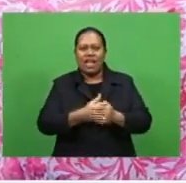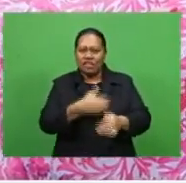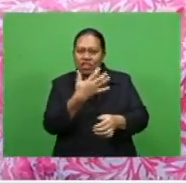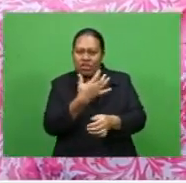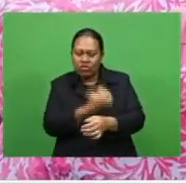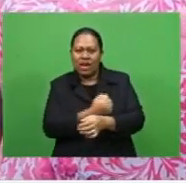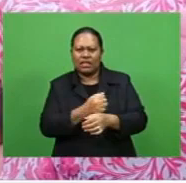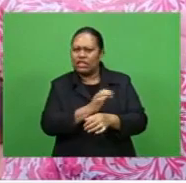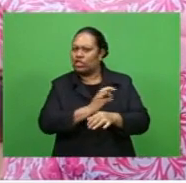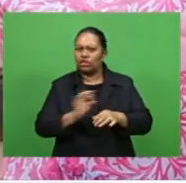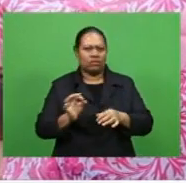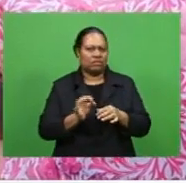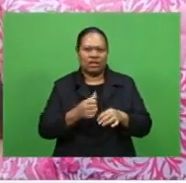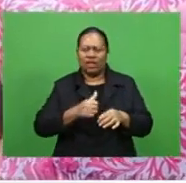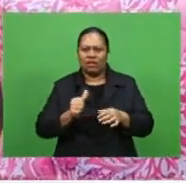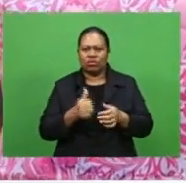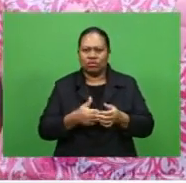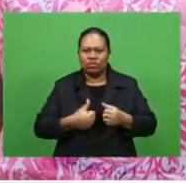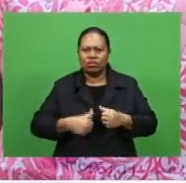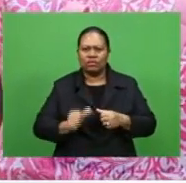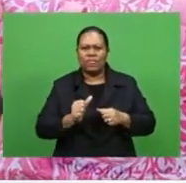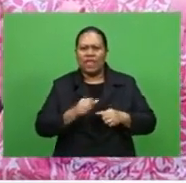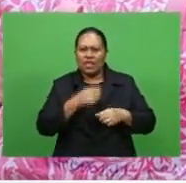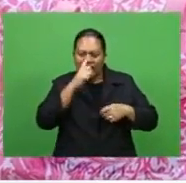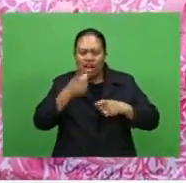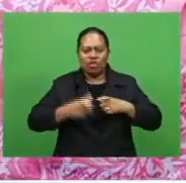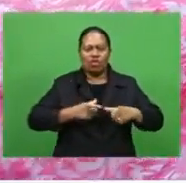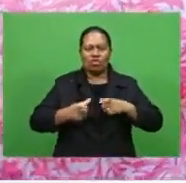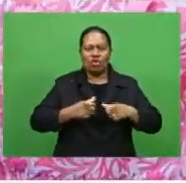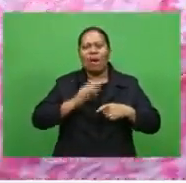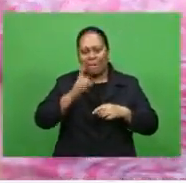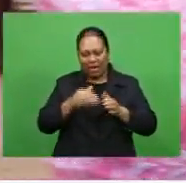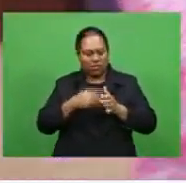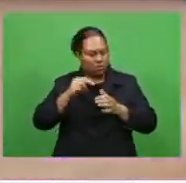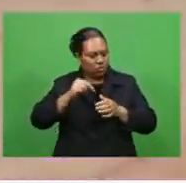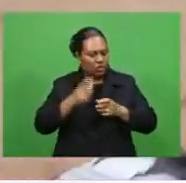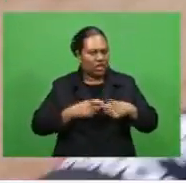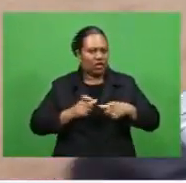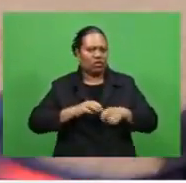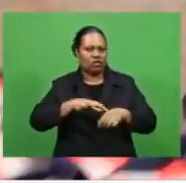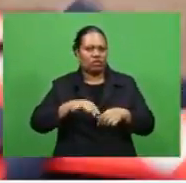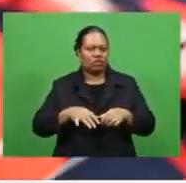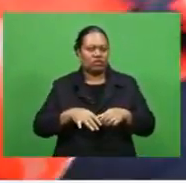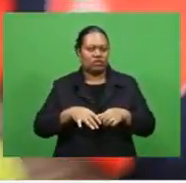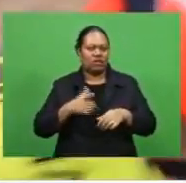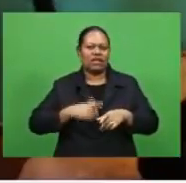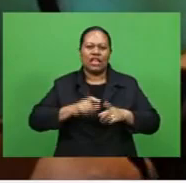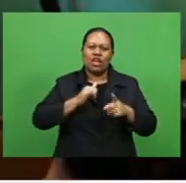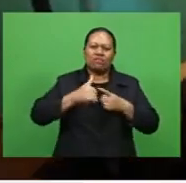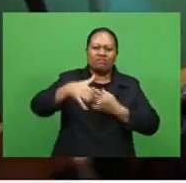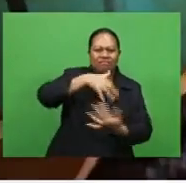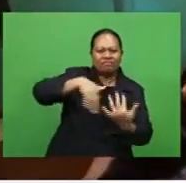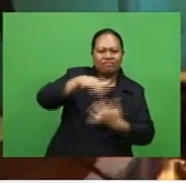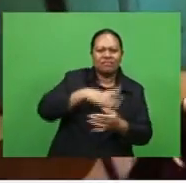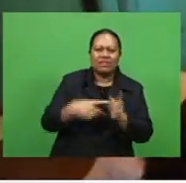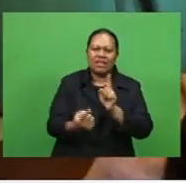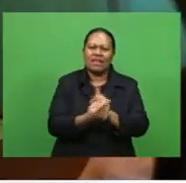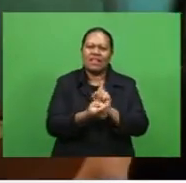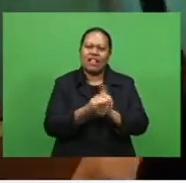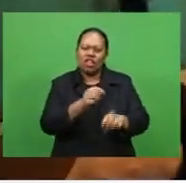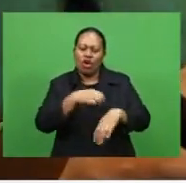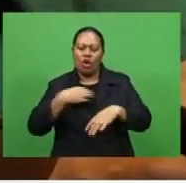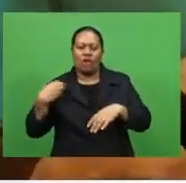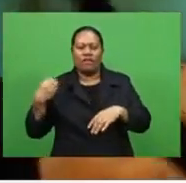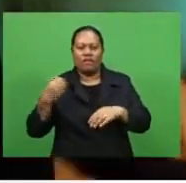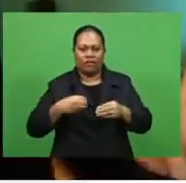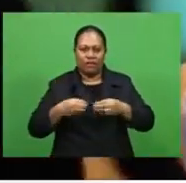cannot be eradicated however they are managing to control them he adds some social issues are being faced by the officers in